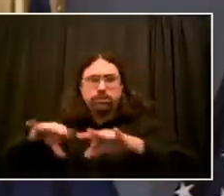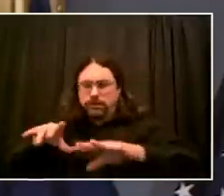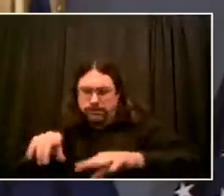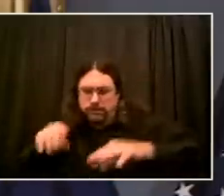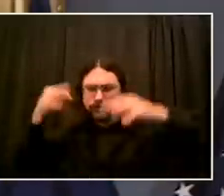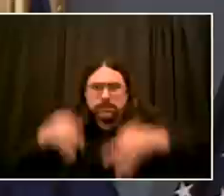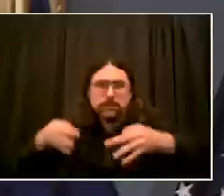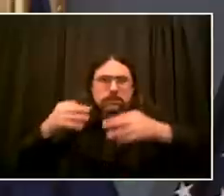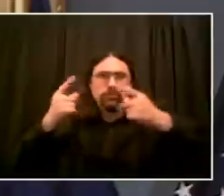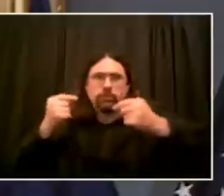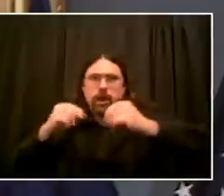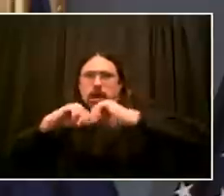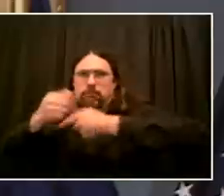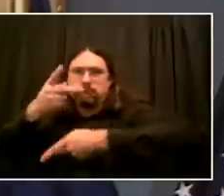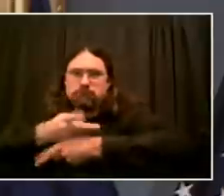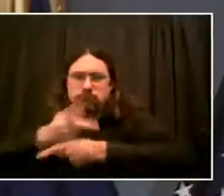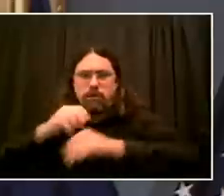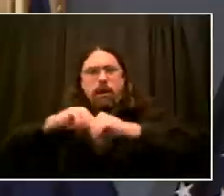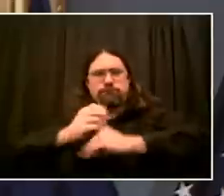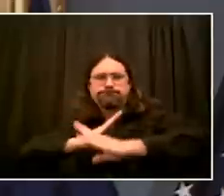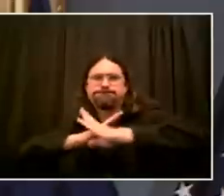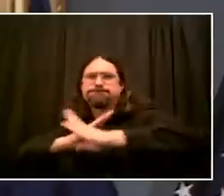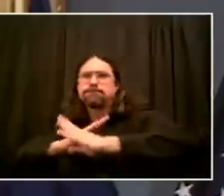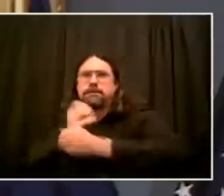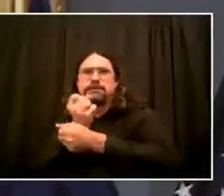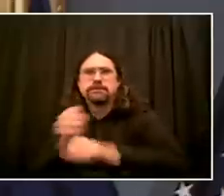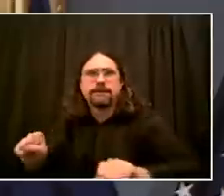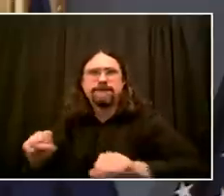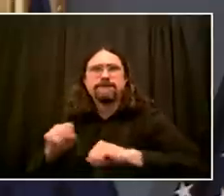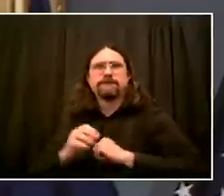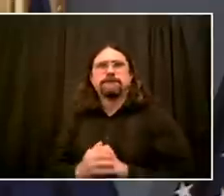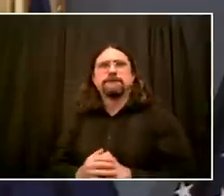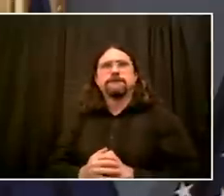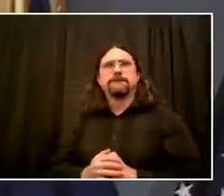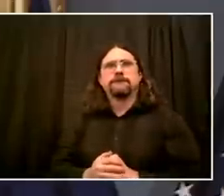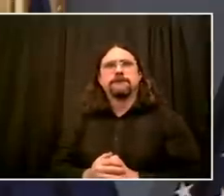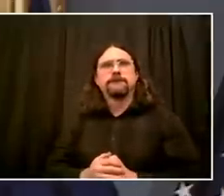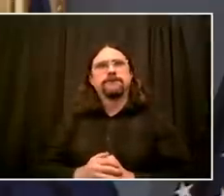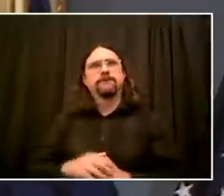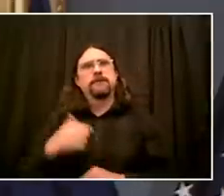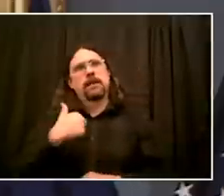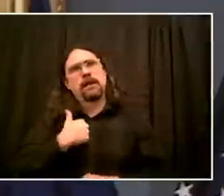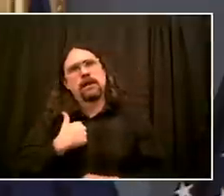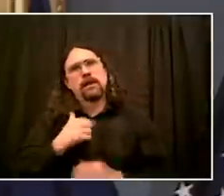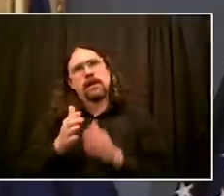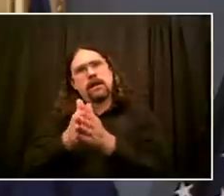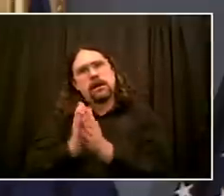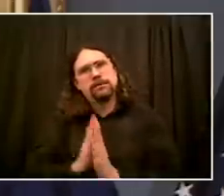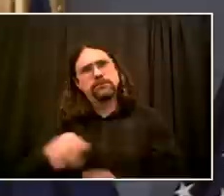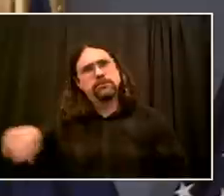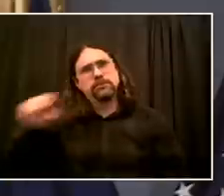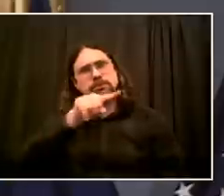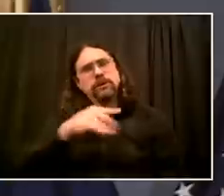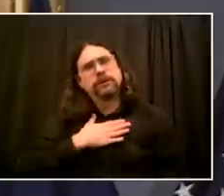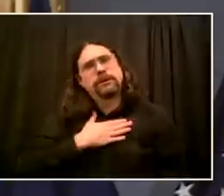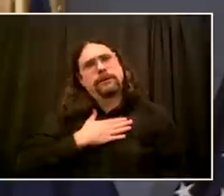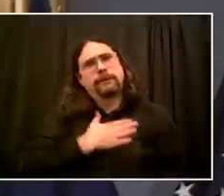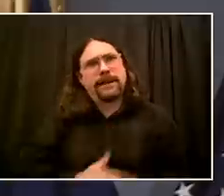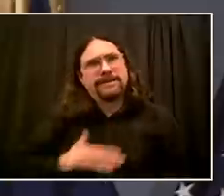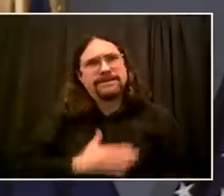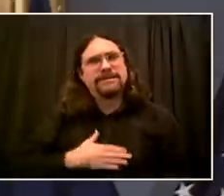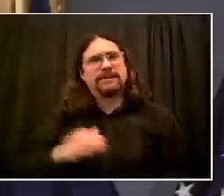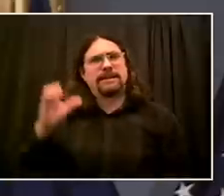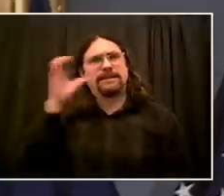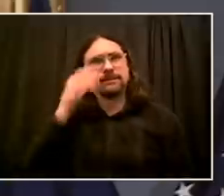do not take your anger out the individual officer in front of you, that man or woman who is simply trying to keep the peace. Work